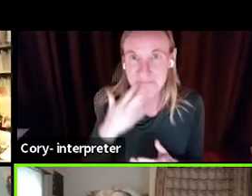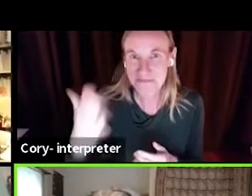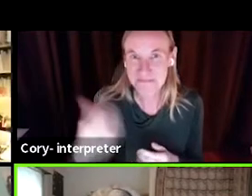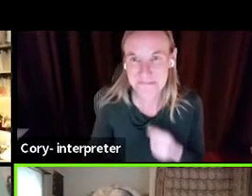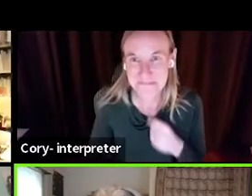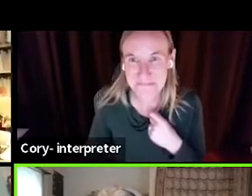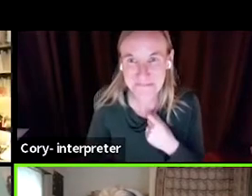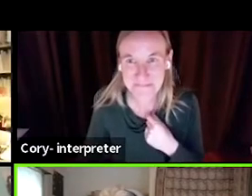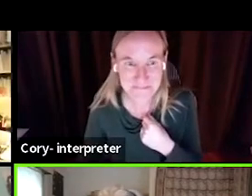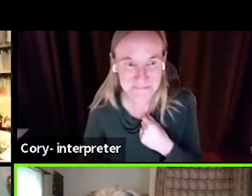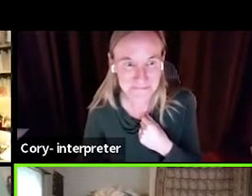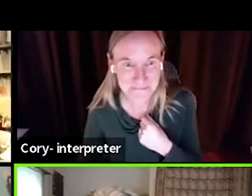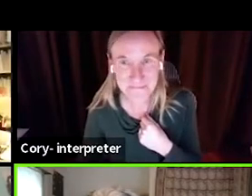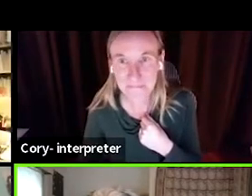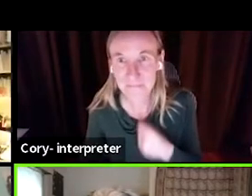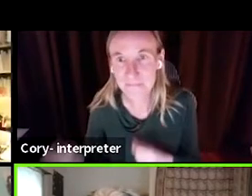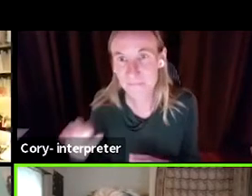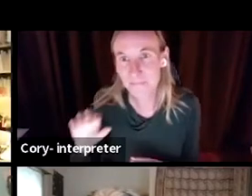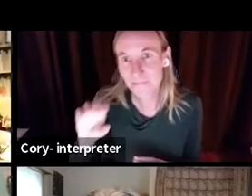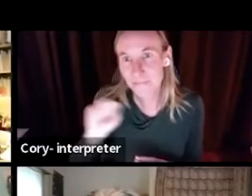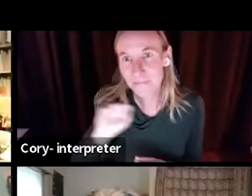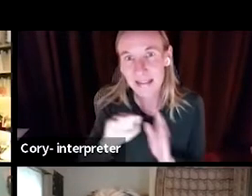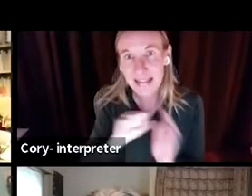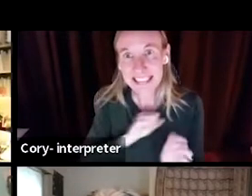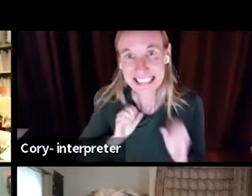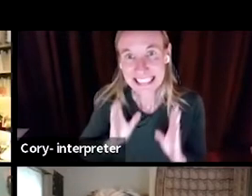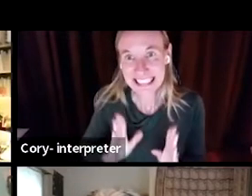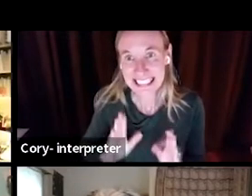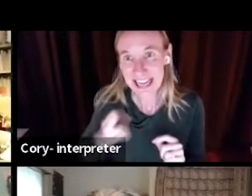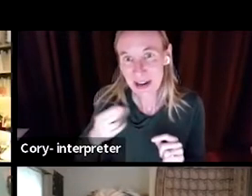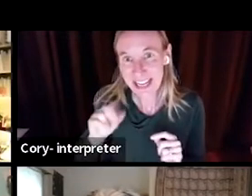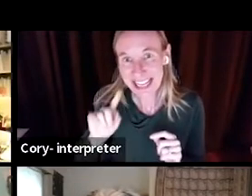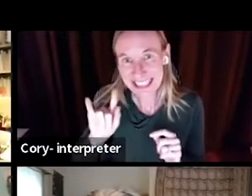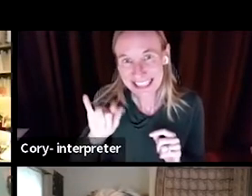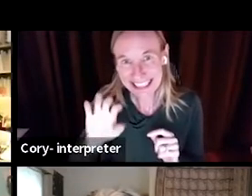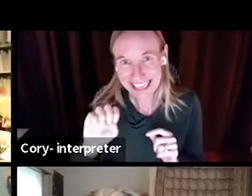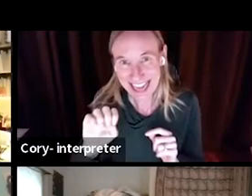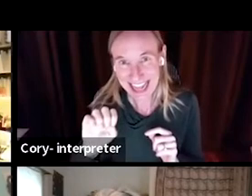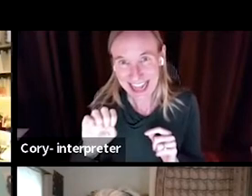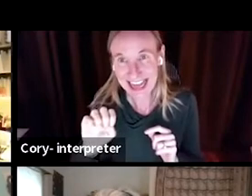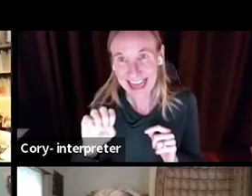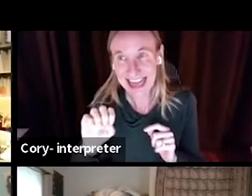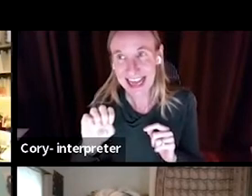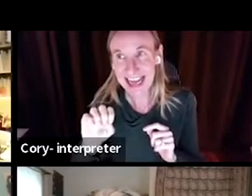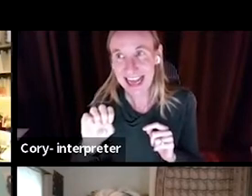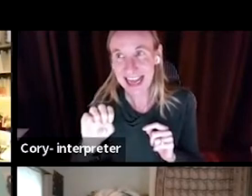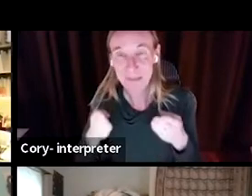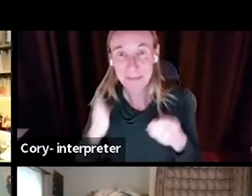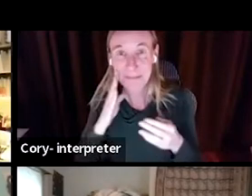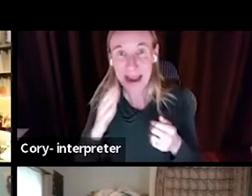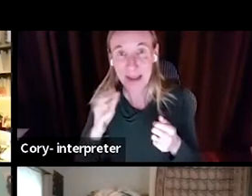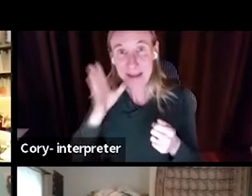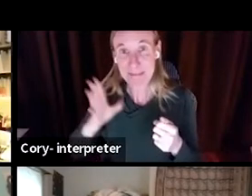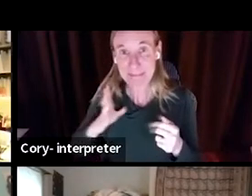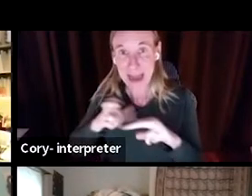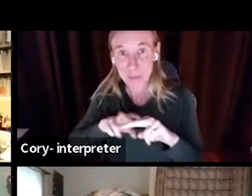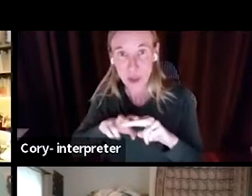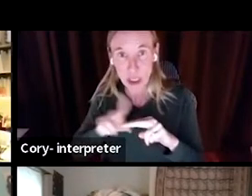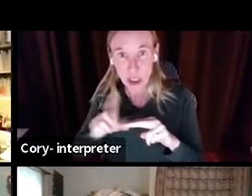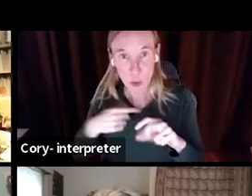Thank you. If I could just articulate and maybe, Madam Chair, you have a different plan in mind, but